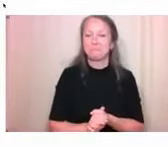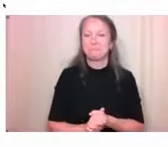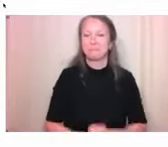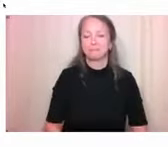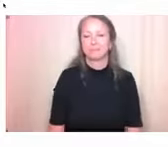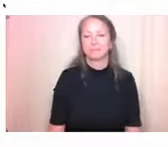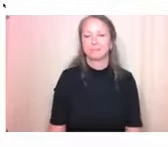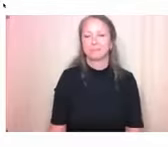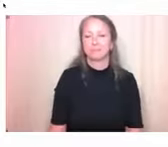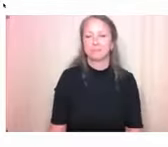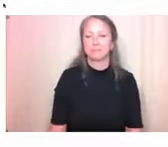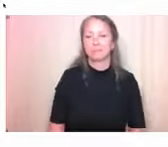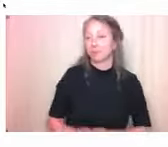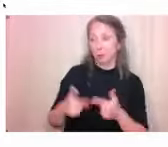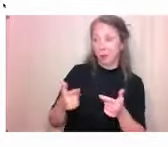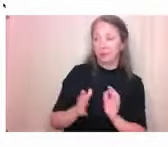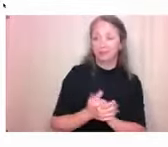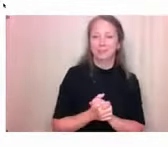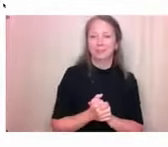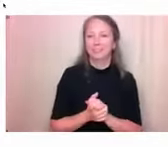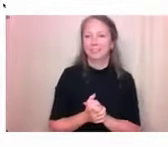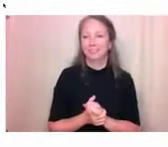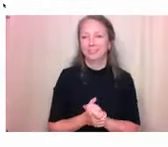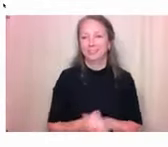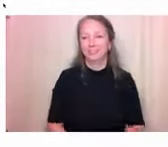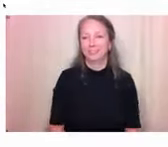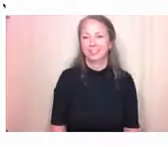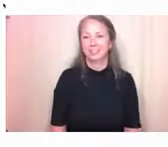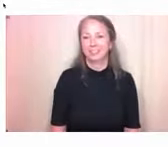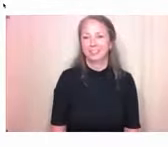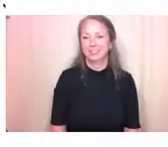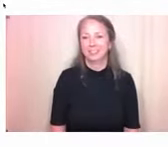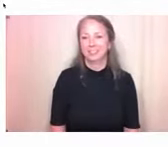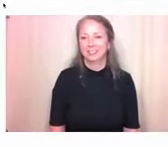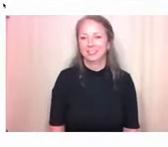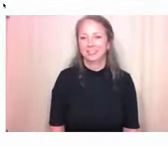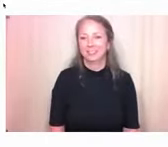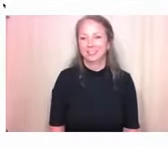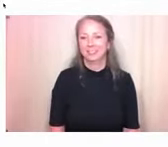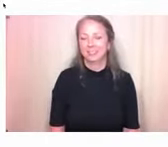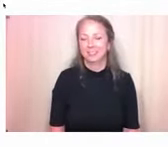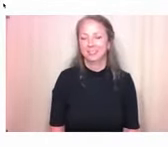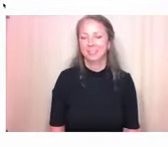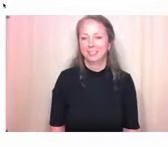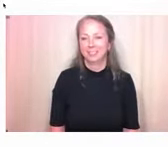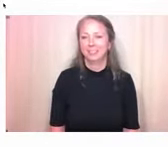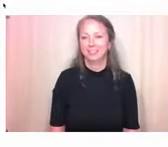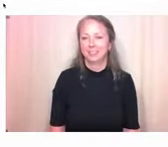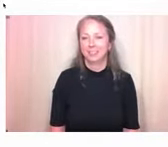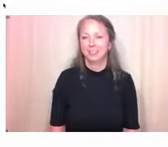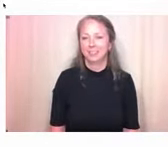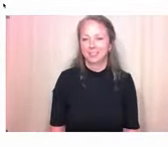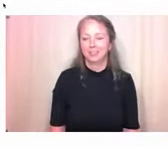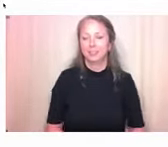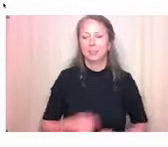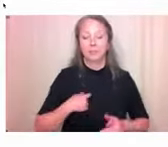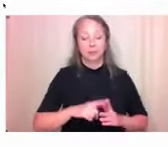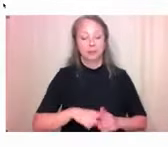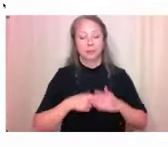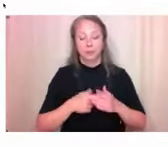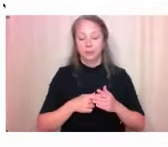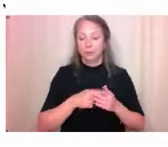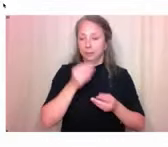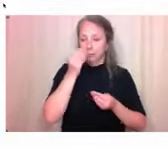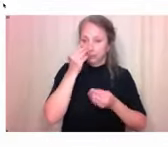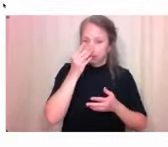Oh, go ahead. Sorry. Too many people. Yeah. I first got involved in this research through